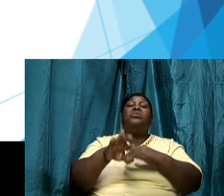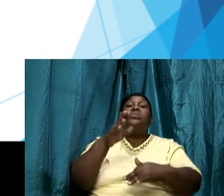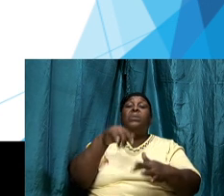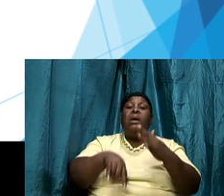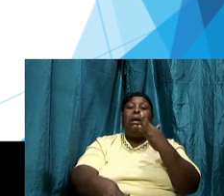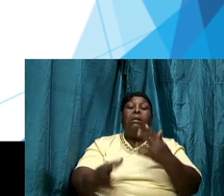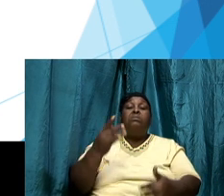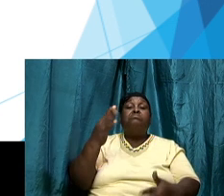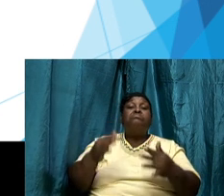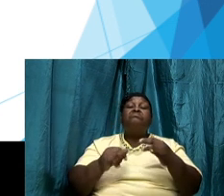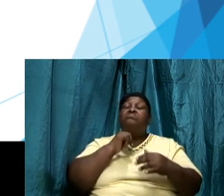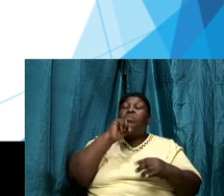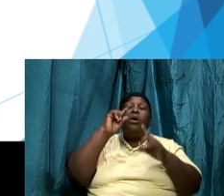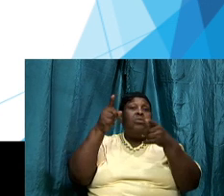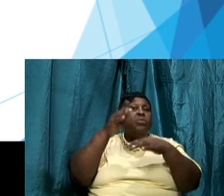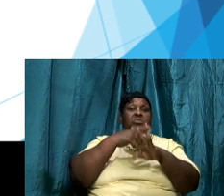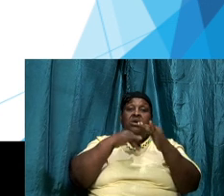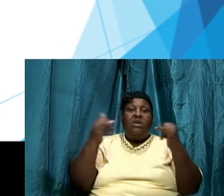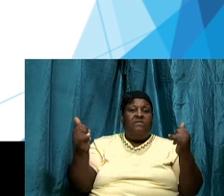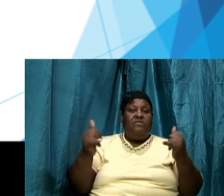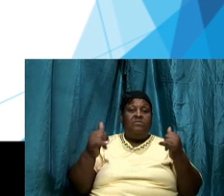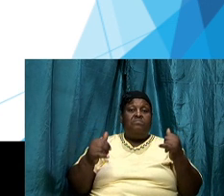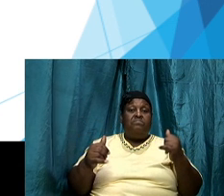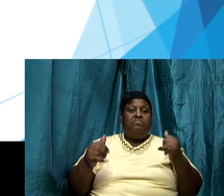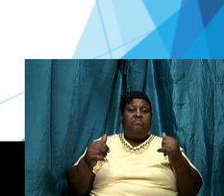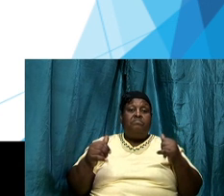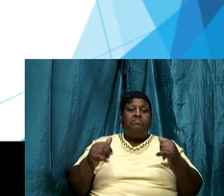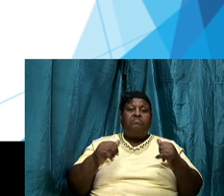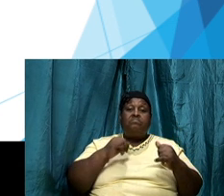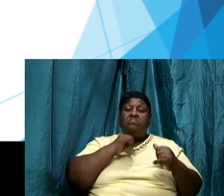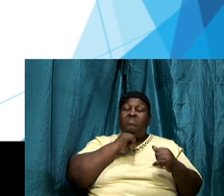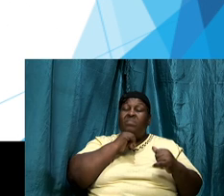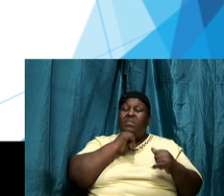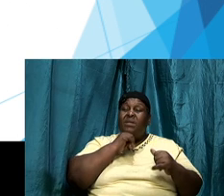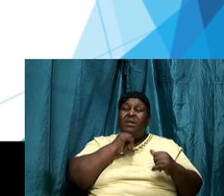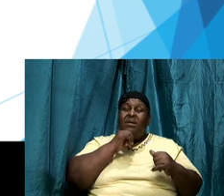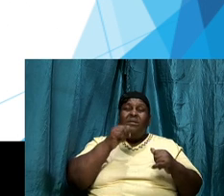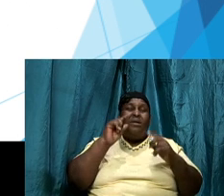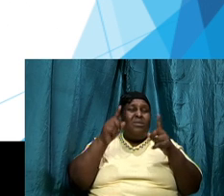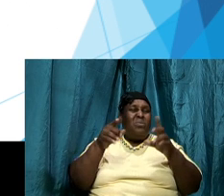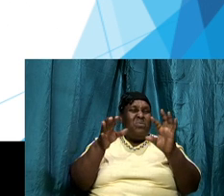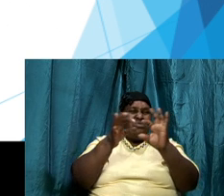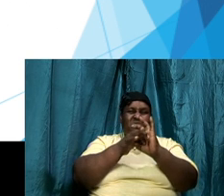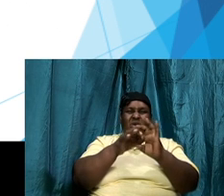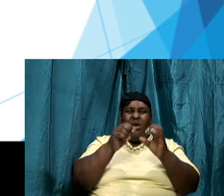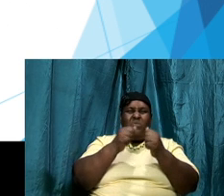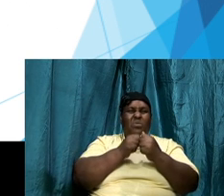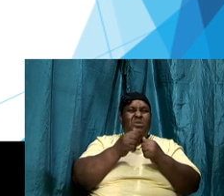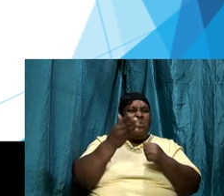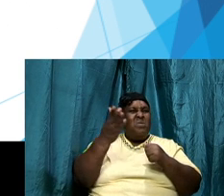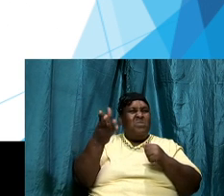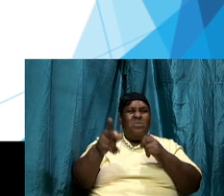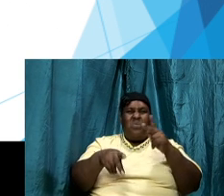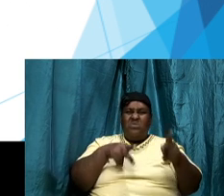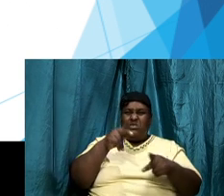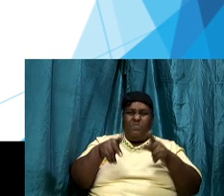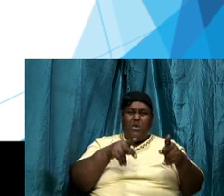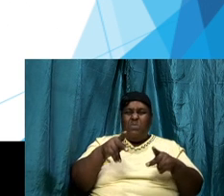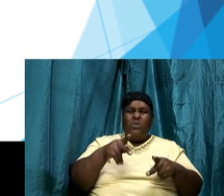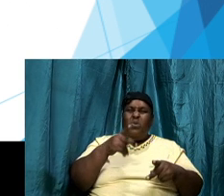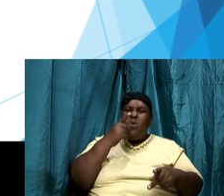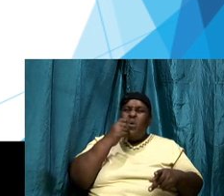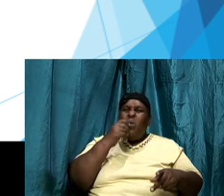anybody that straight and I'm not going to join with those folks that give folks the wrong